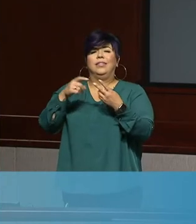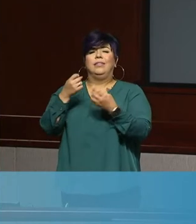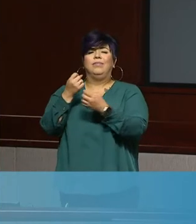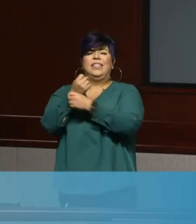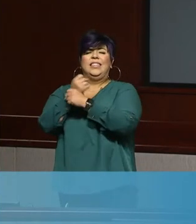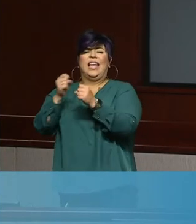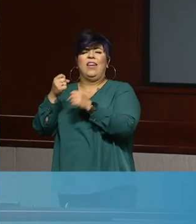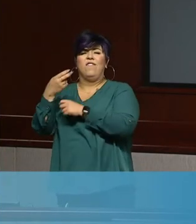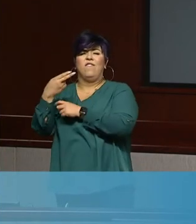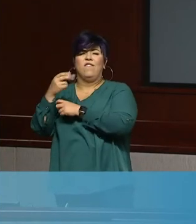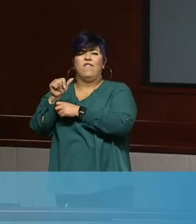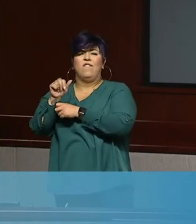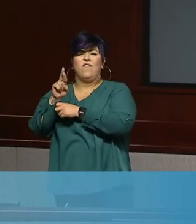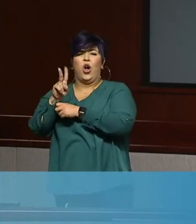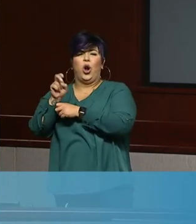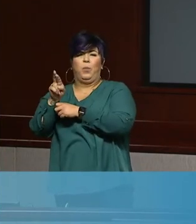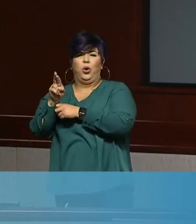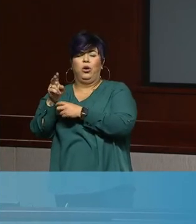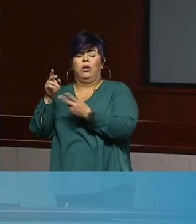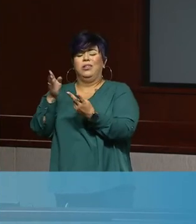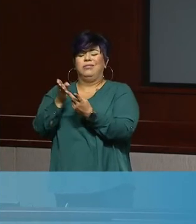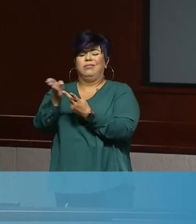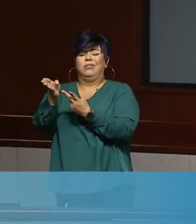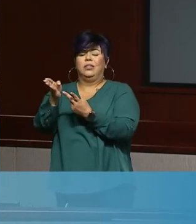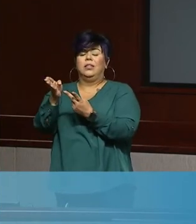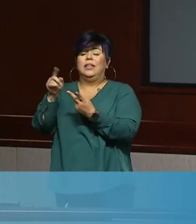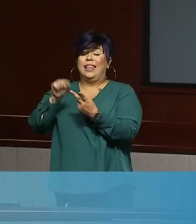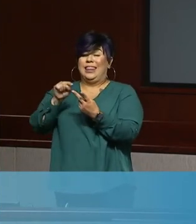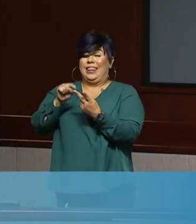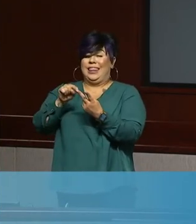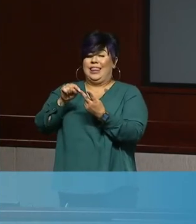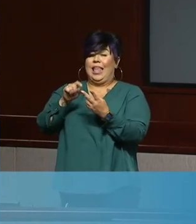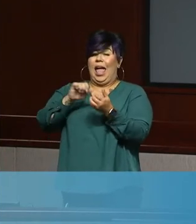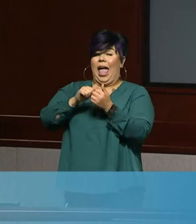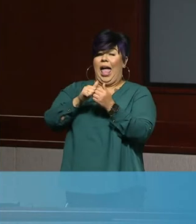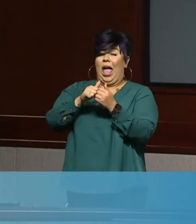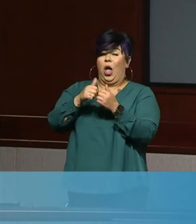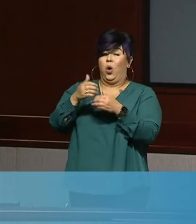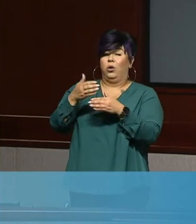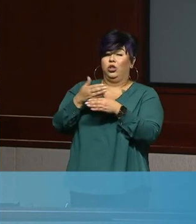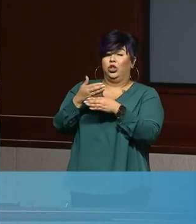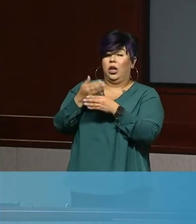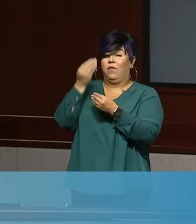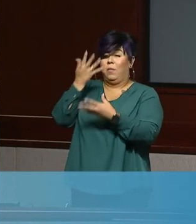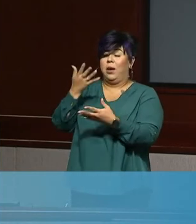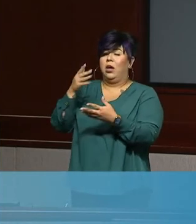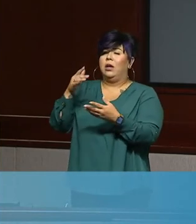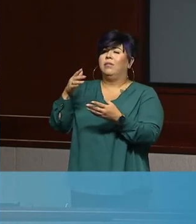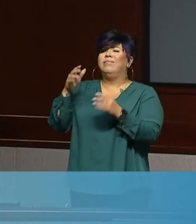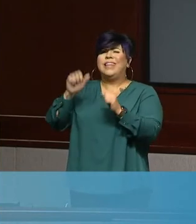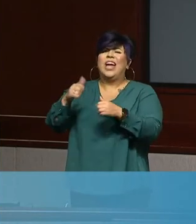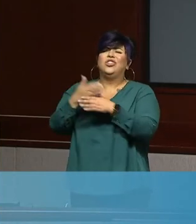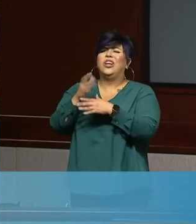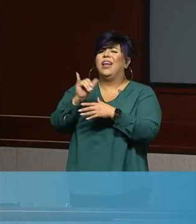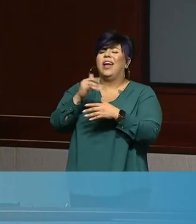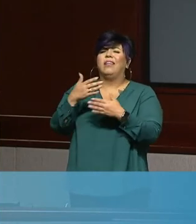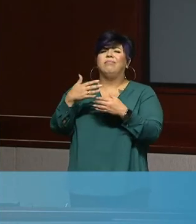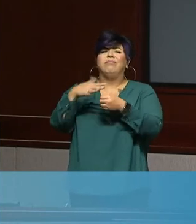identifiers, one of the pieces that is really a part of the identifier is the geographic information. And